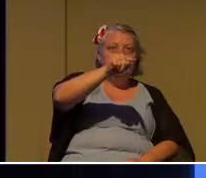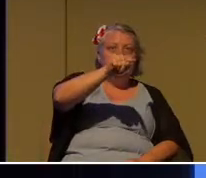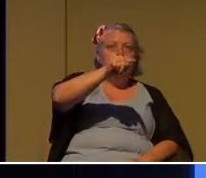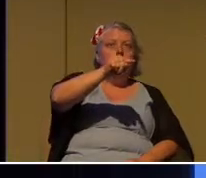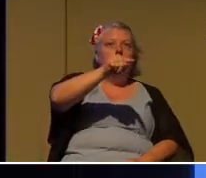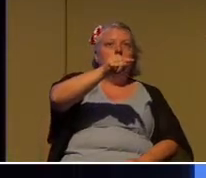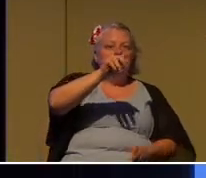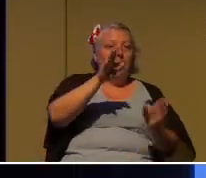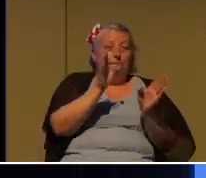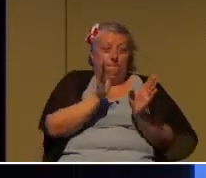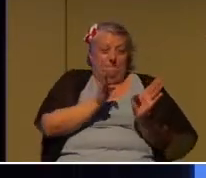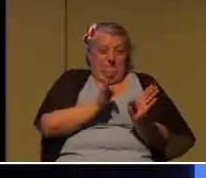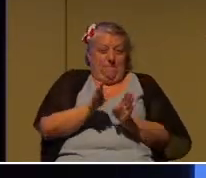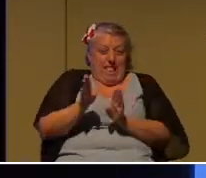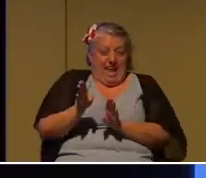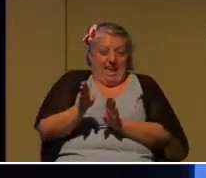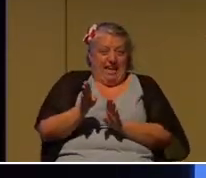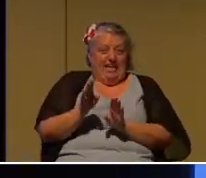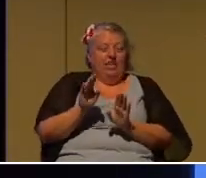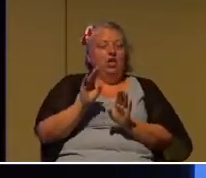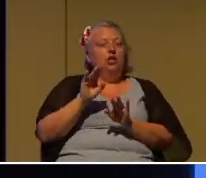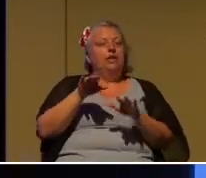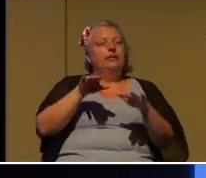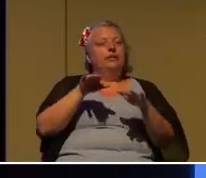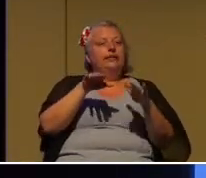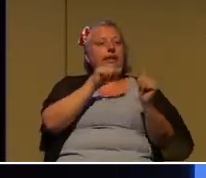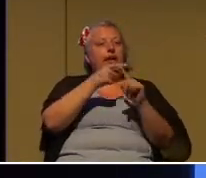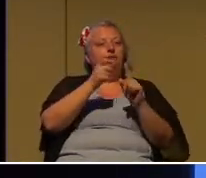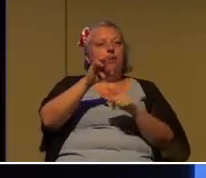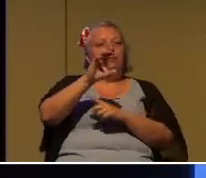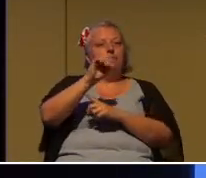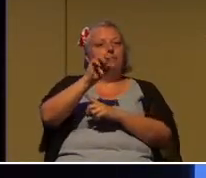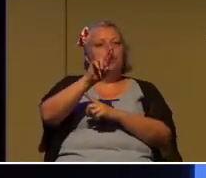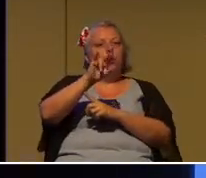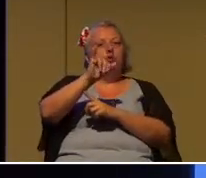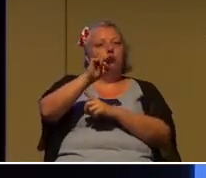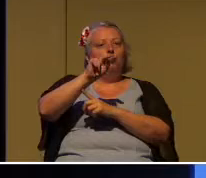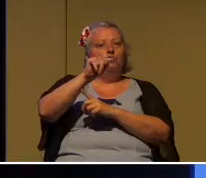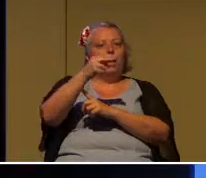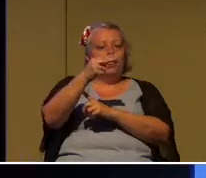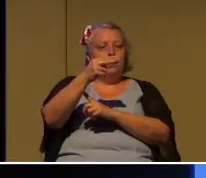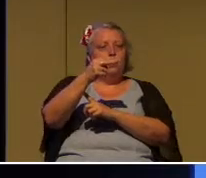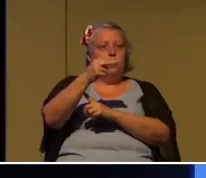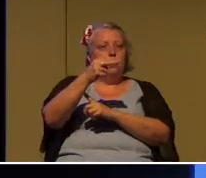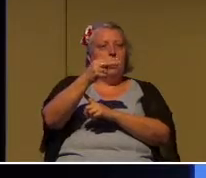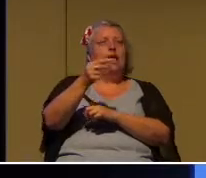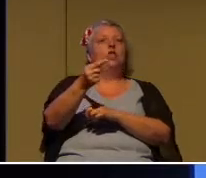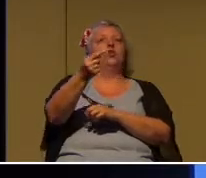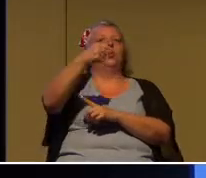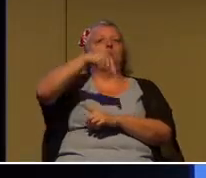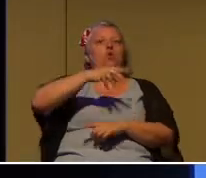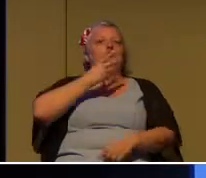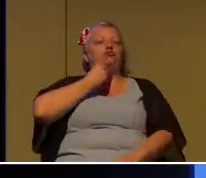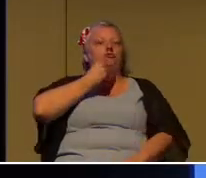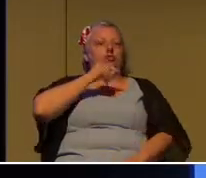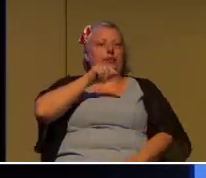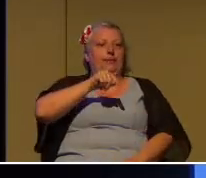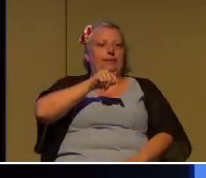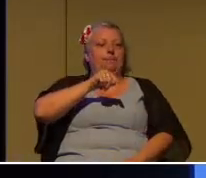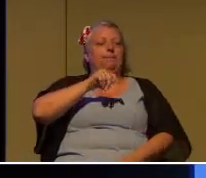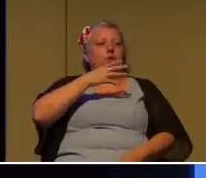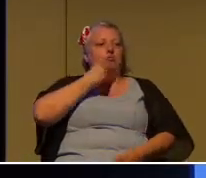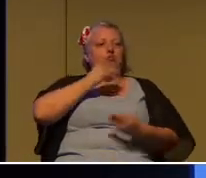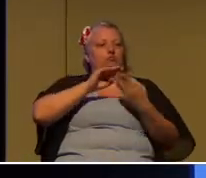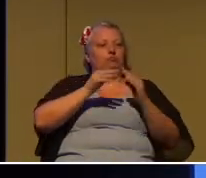from Corinth and make his way back to Jerusalem, which is where the Holy Spirit was leading him. But just before he left, he